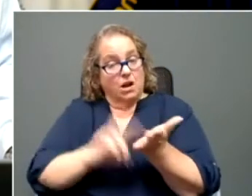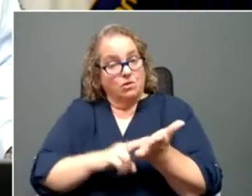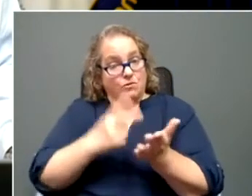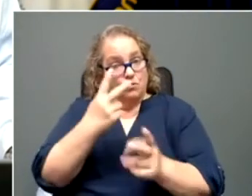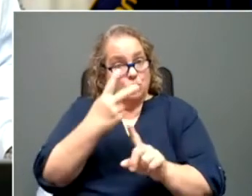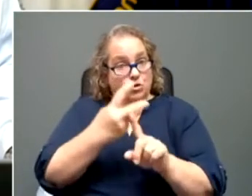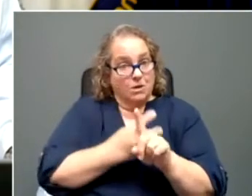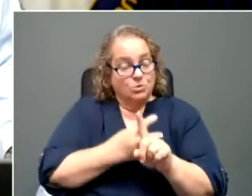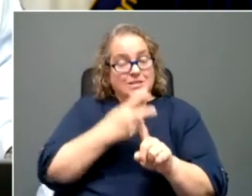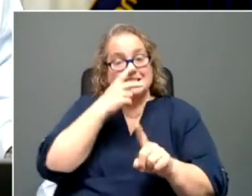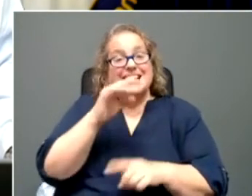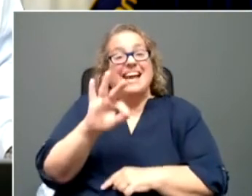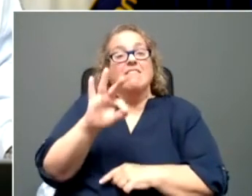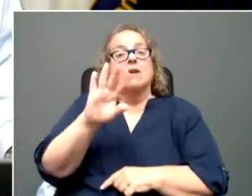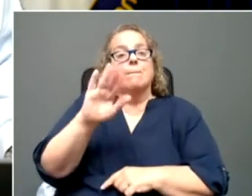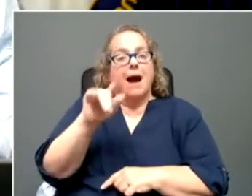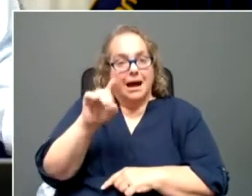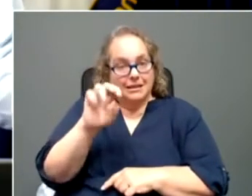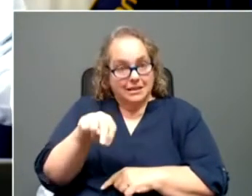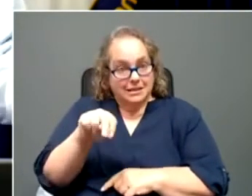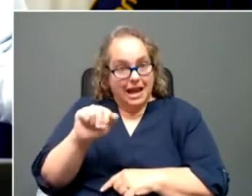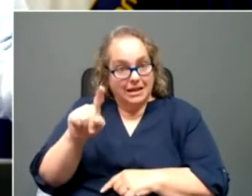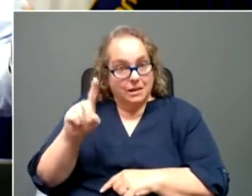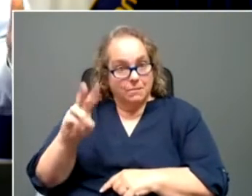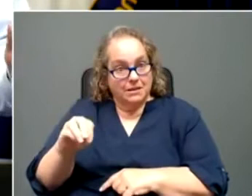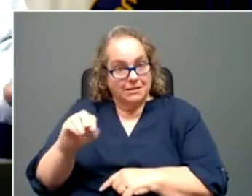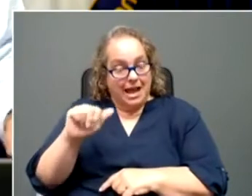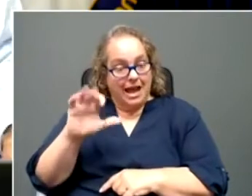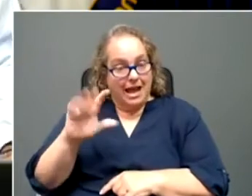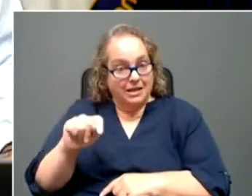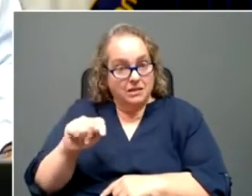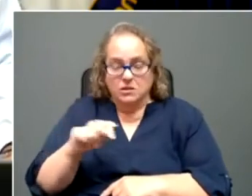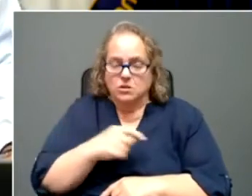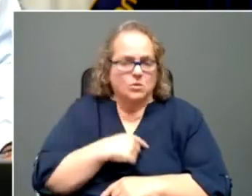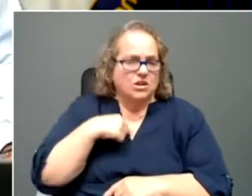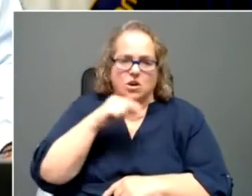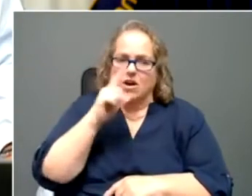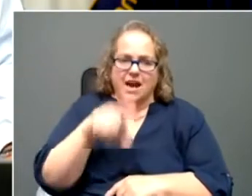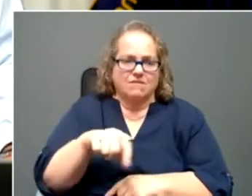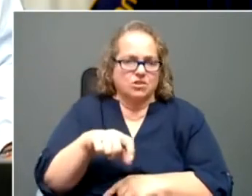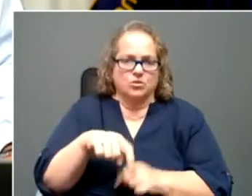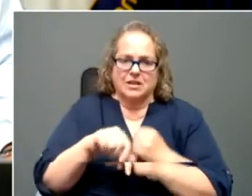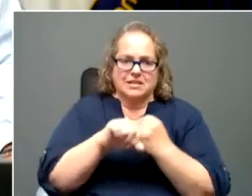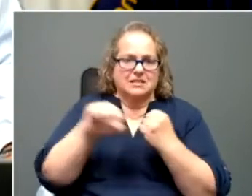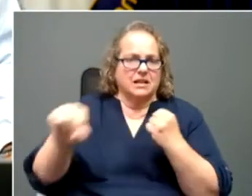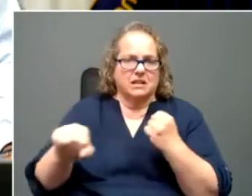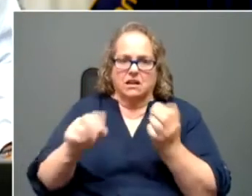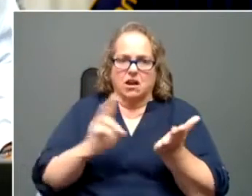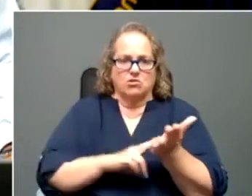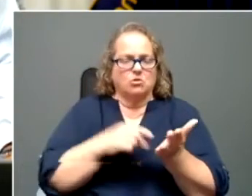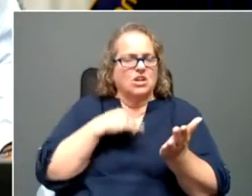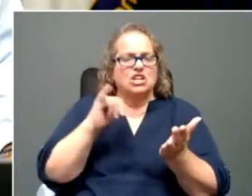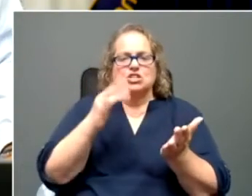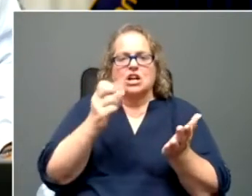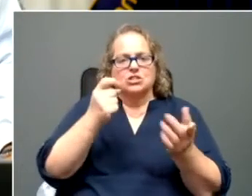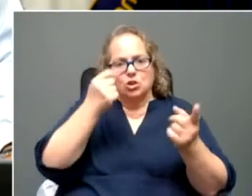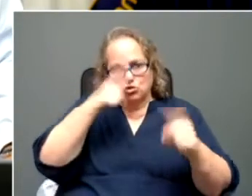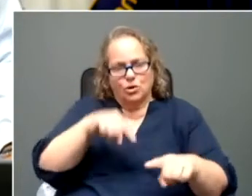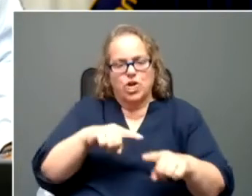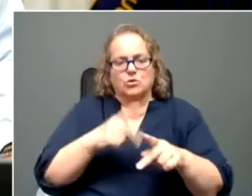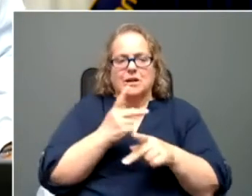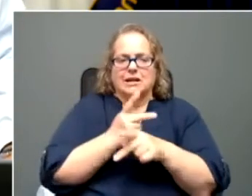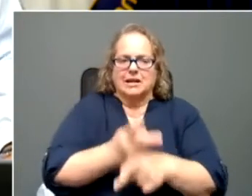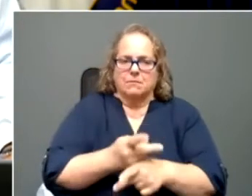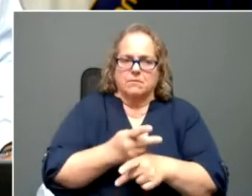acts? Oh, we wouldn't have to extend the contract. We just agree to keep placing kids there, uh, until we get a final